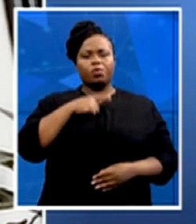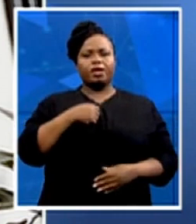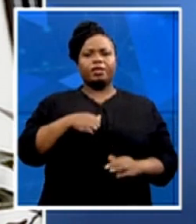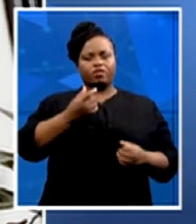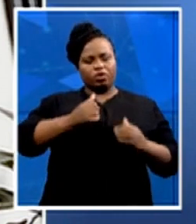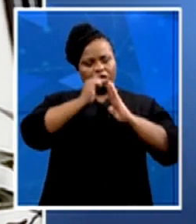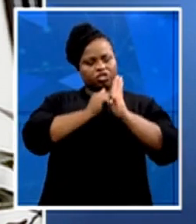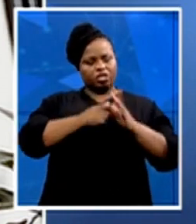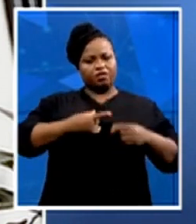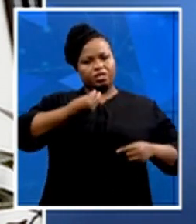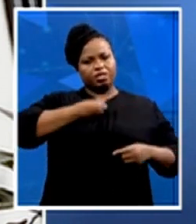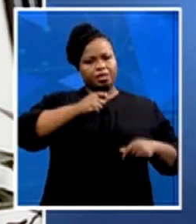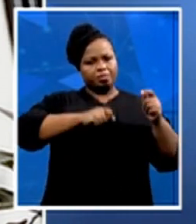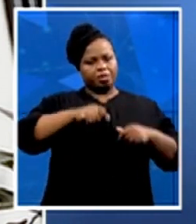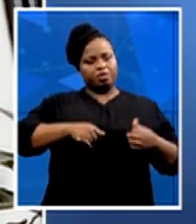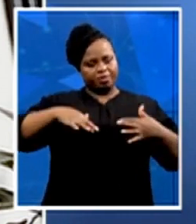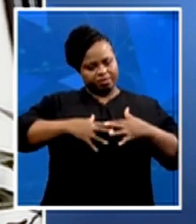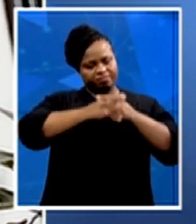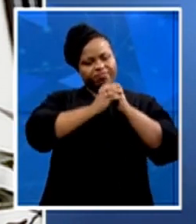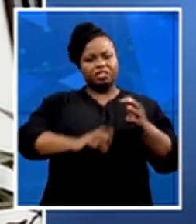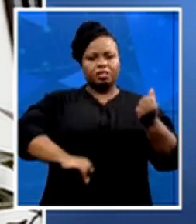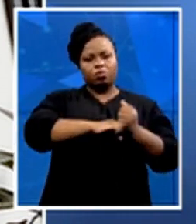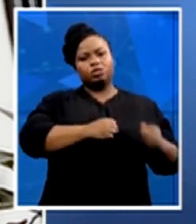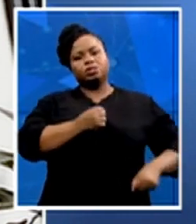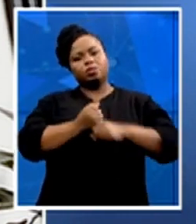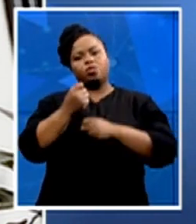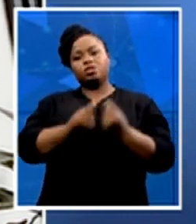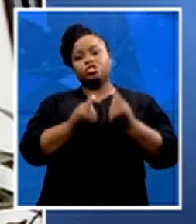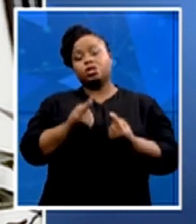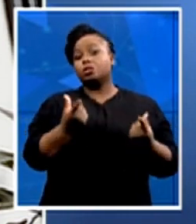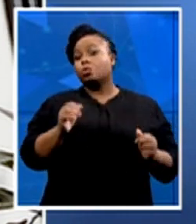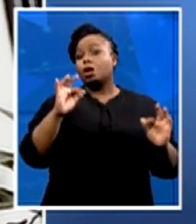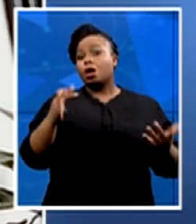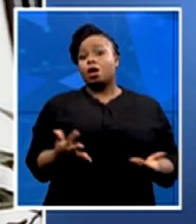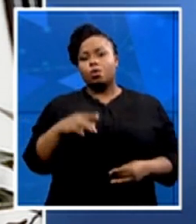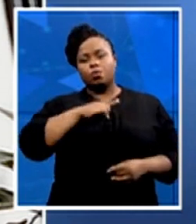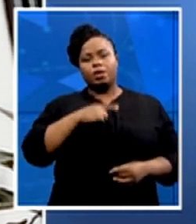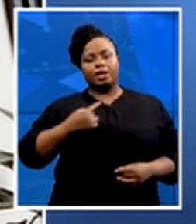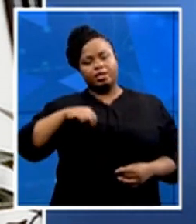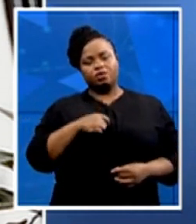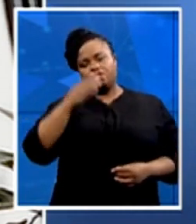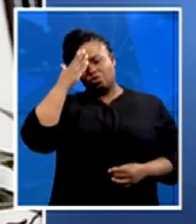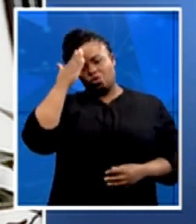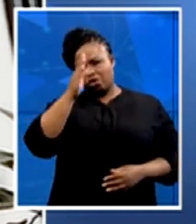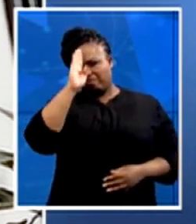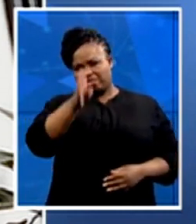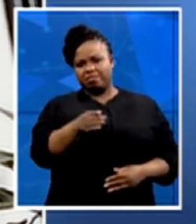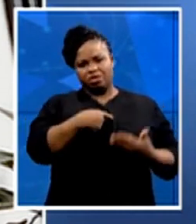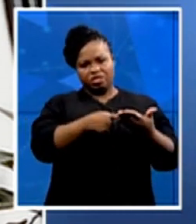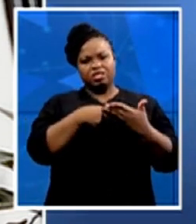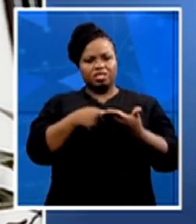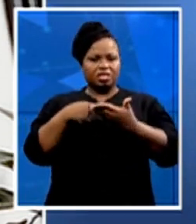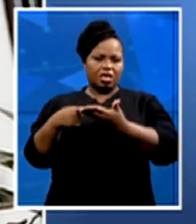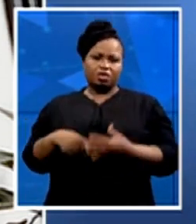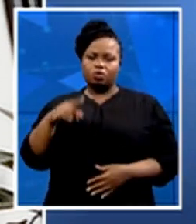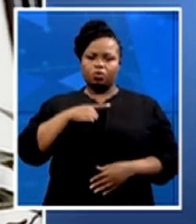so we can only do that, Des, by being able to have those frank conversations. And we need a consolidated effort, both from